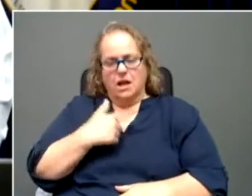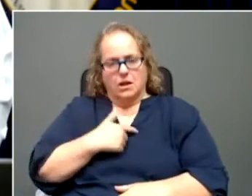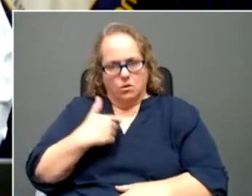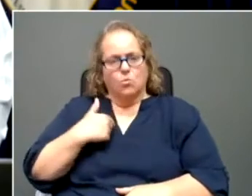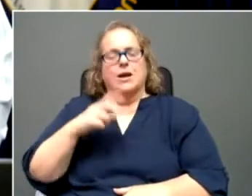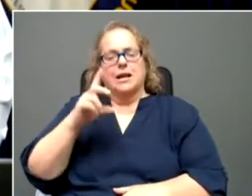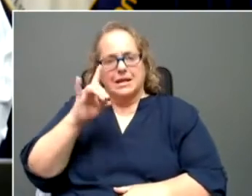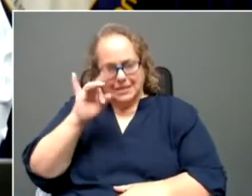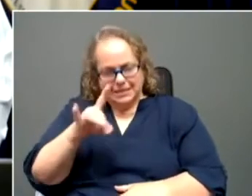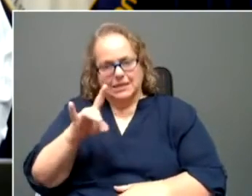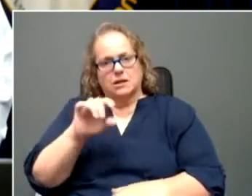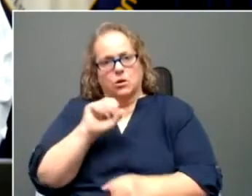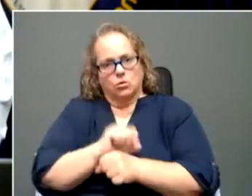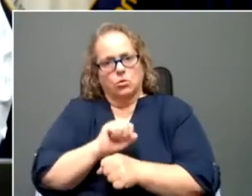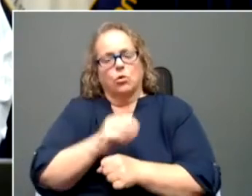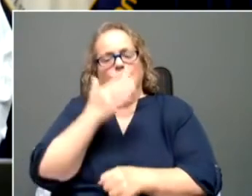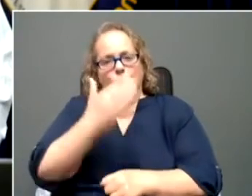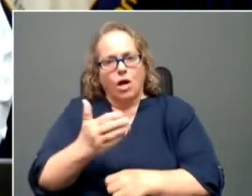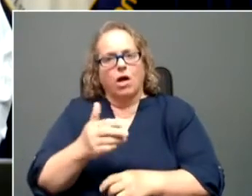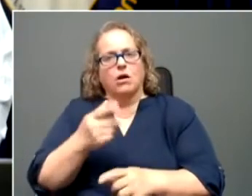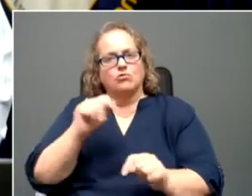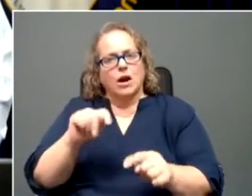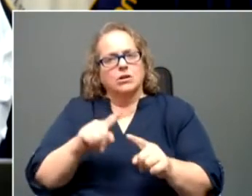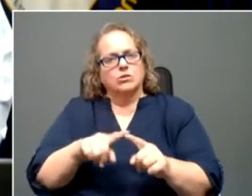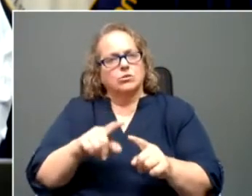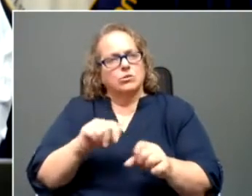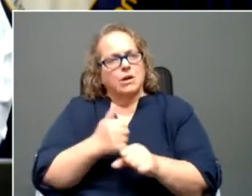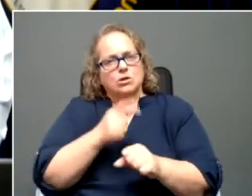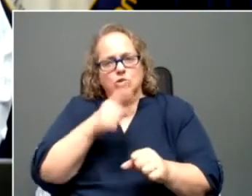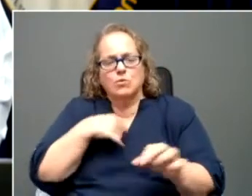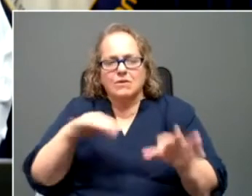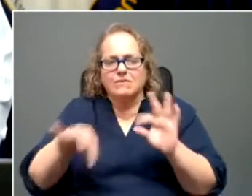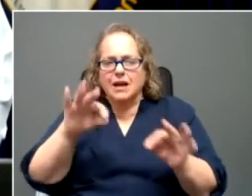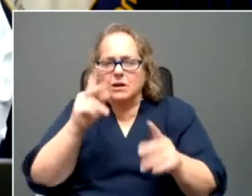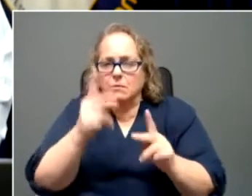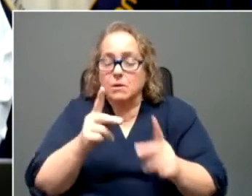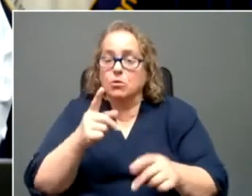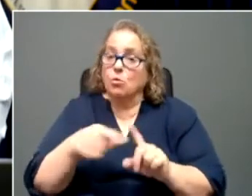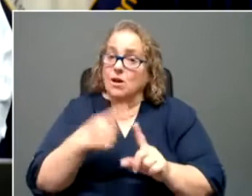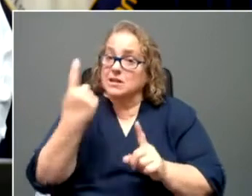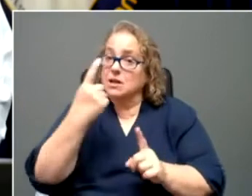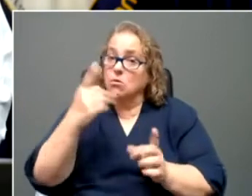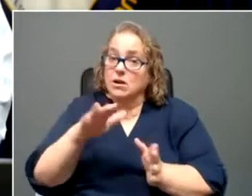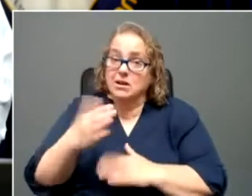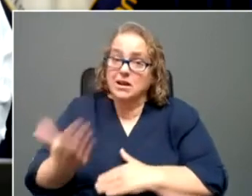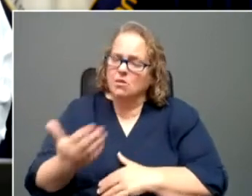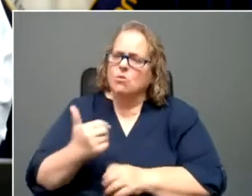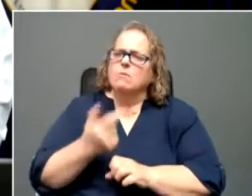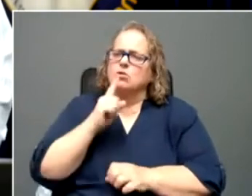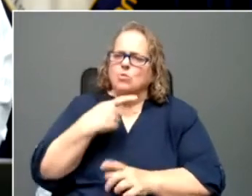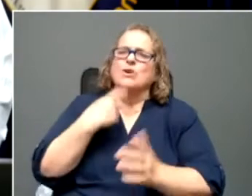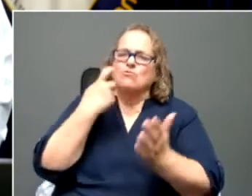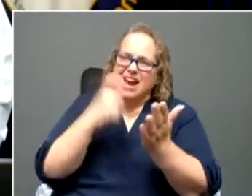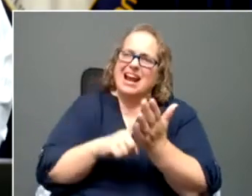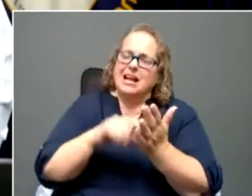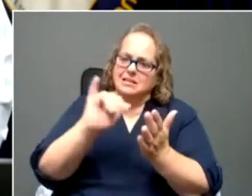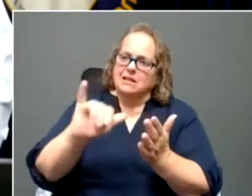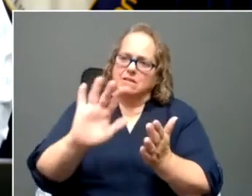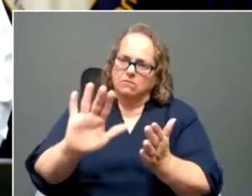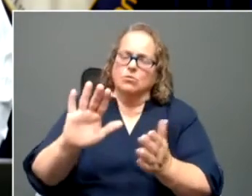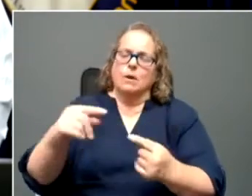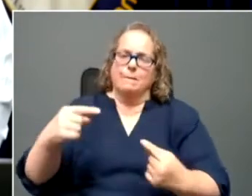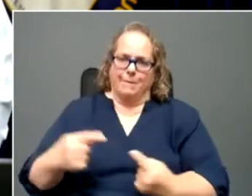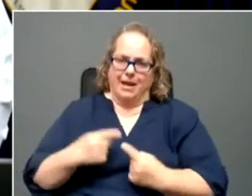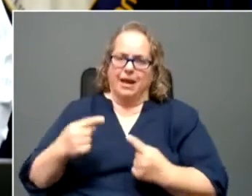how we've done. But we've got to make sure when someone has lost someone that that we recognize that pain and that loss.